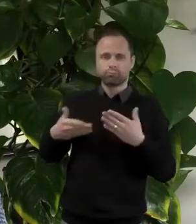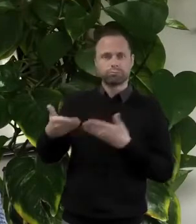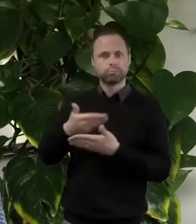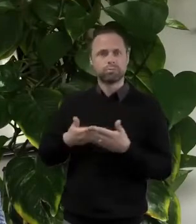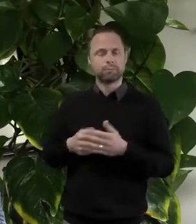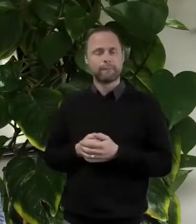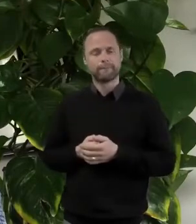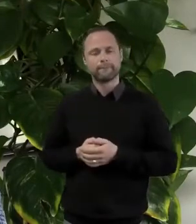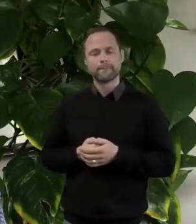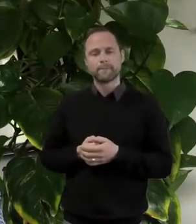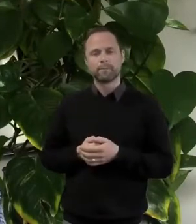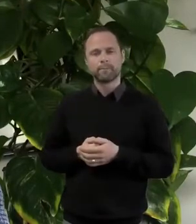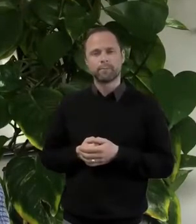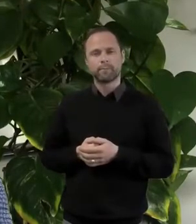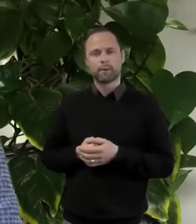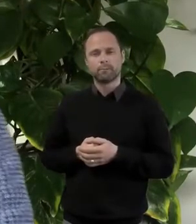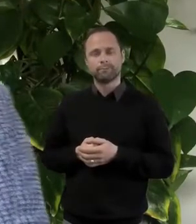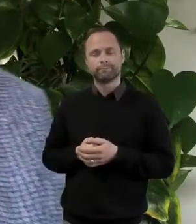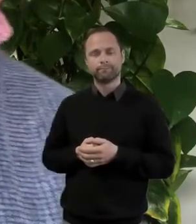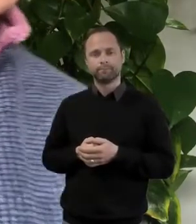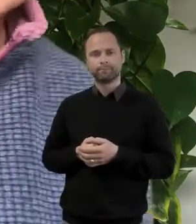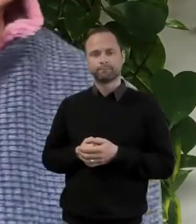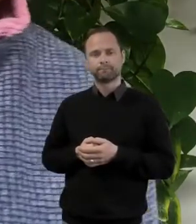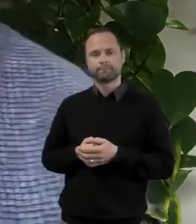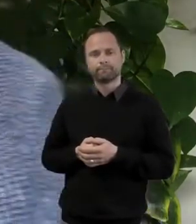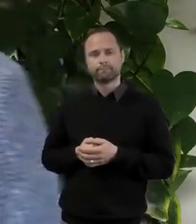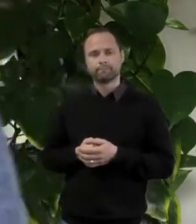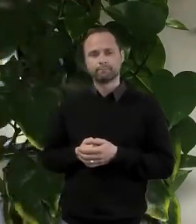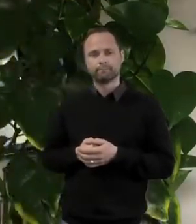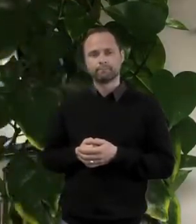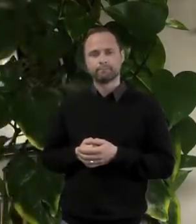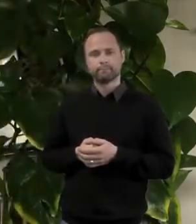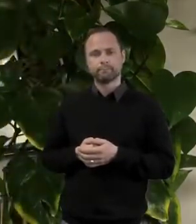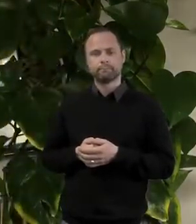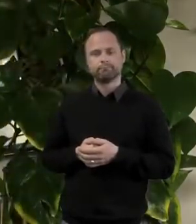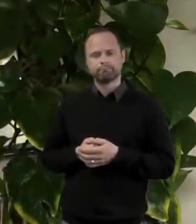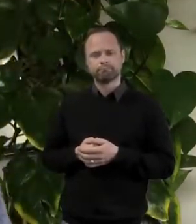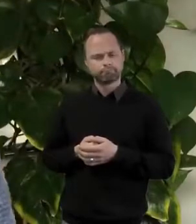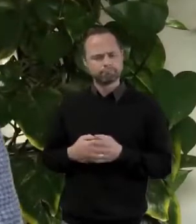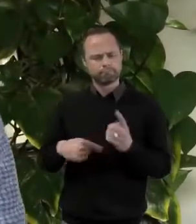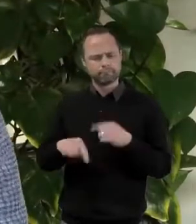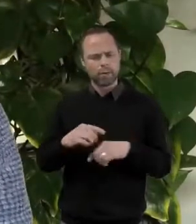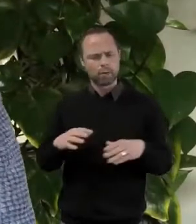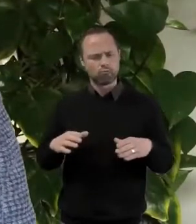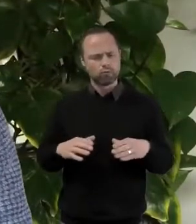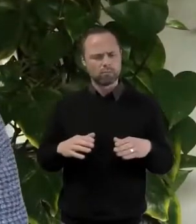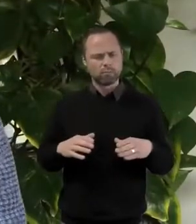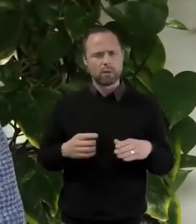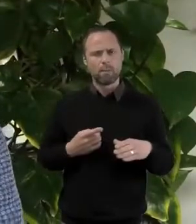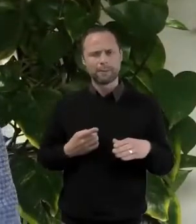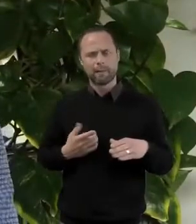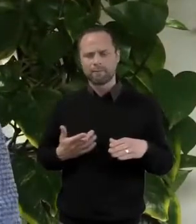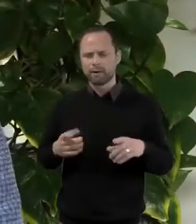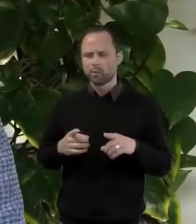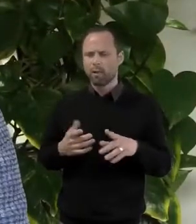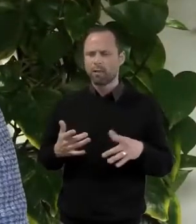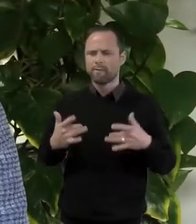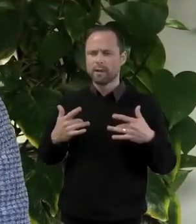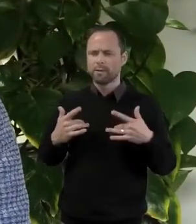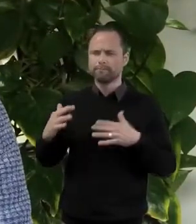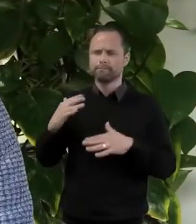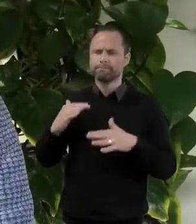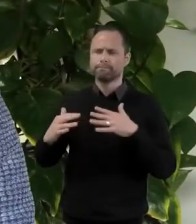At this time, we sensed, or I sensed, and the people that